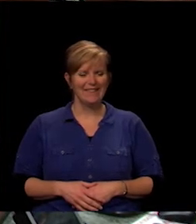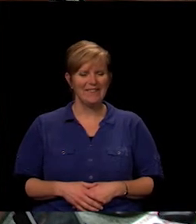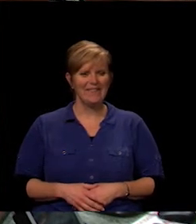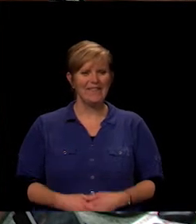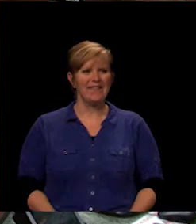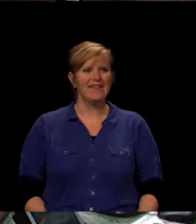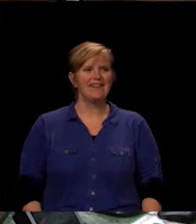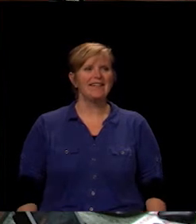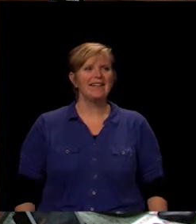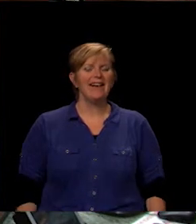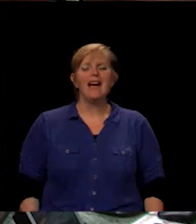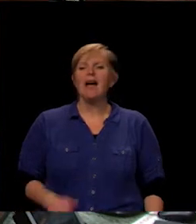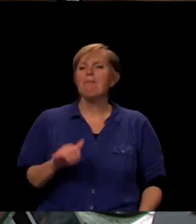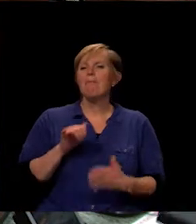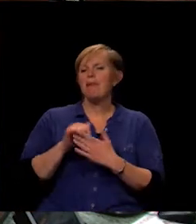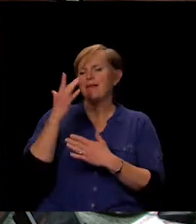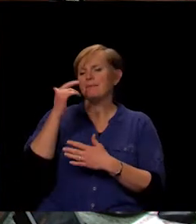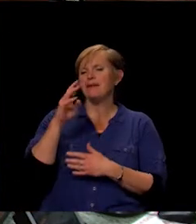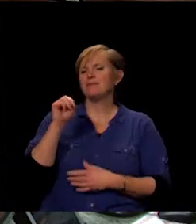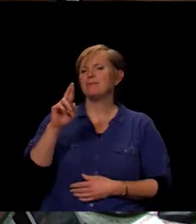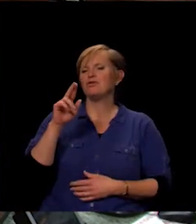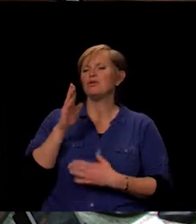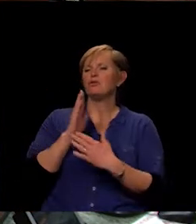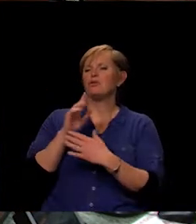That's because Mr. Parker interrupted him.